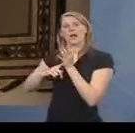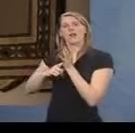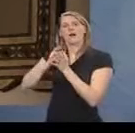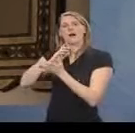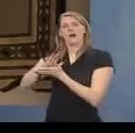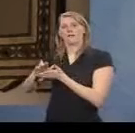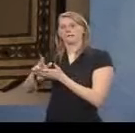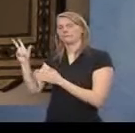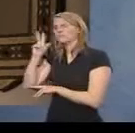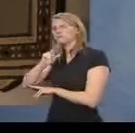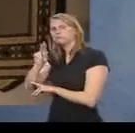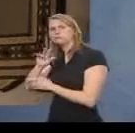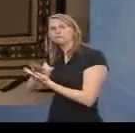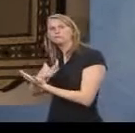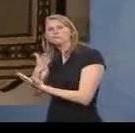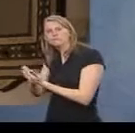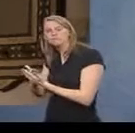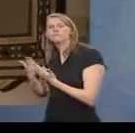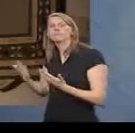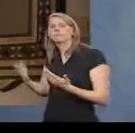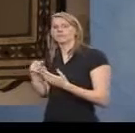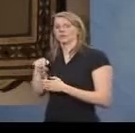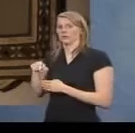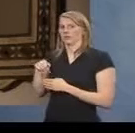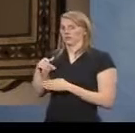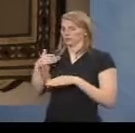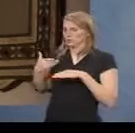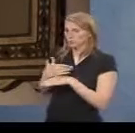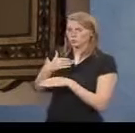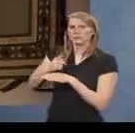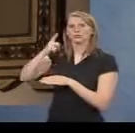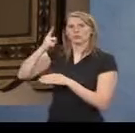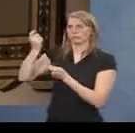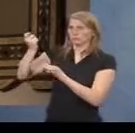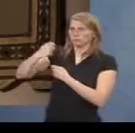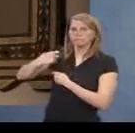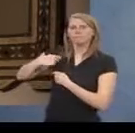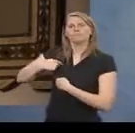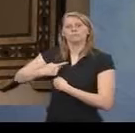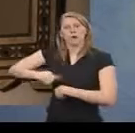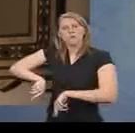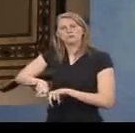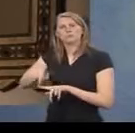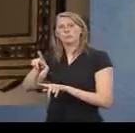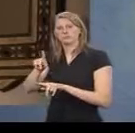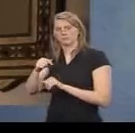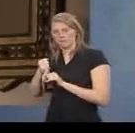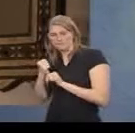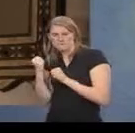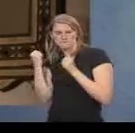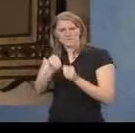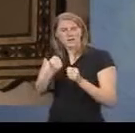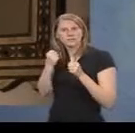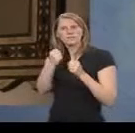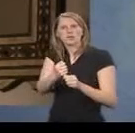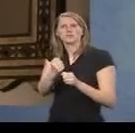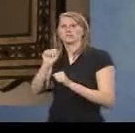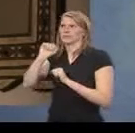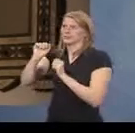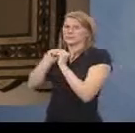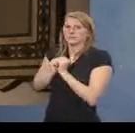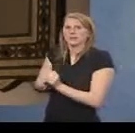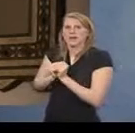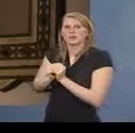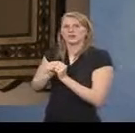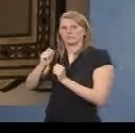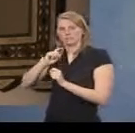This is the duty God requires of us, fighting for his sake and killing the enemy. I go into a battle to kill and